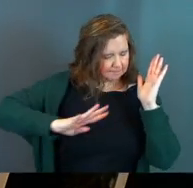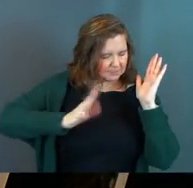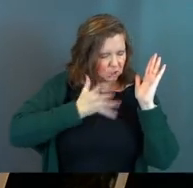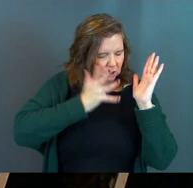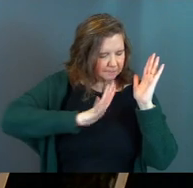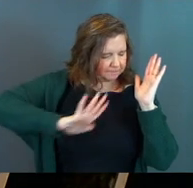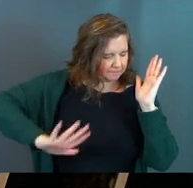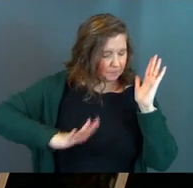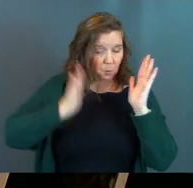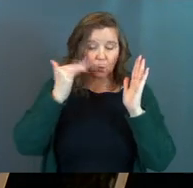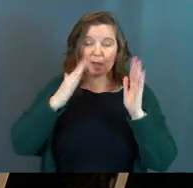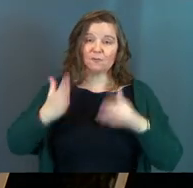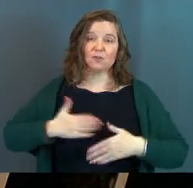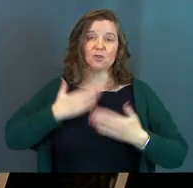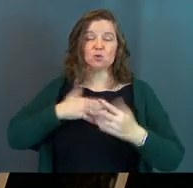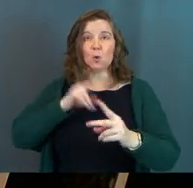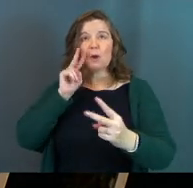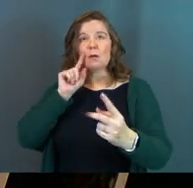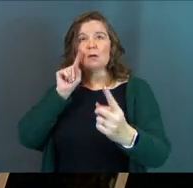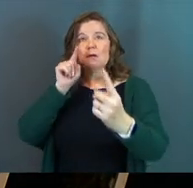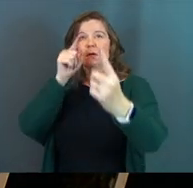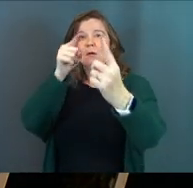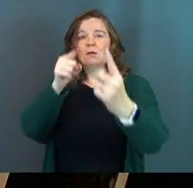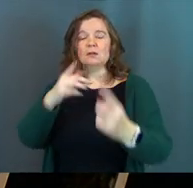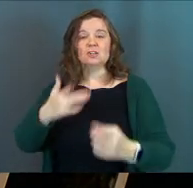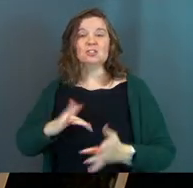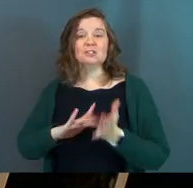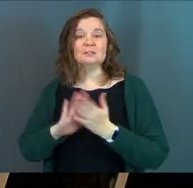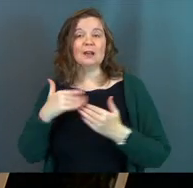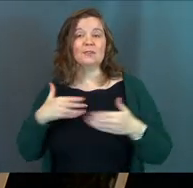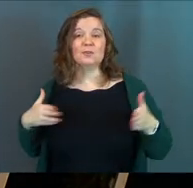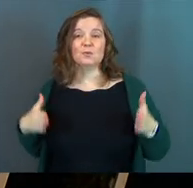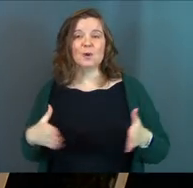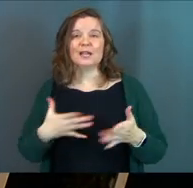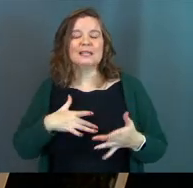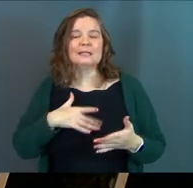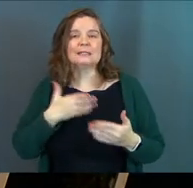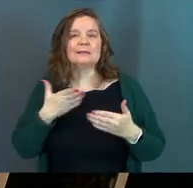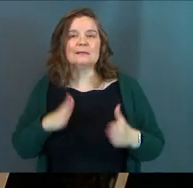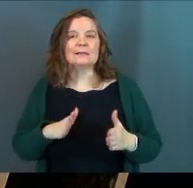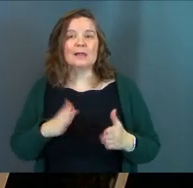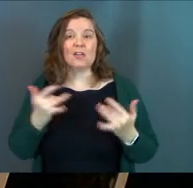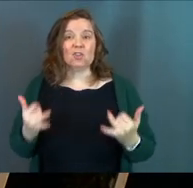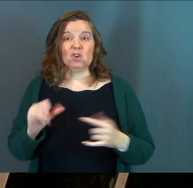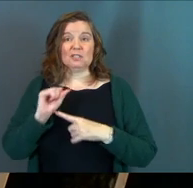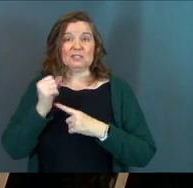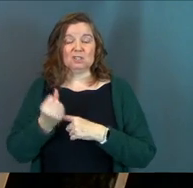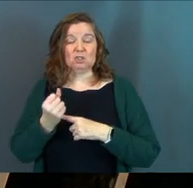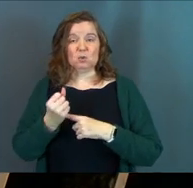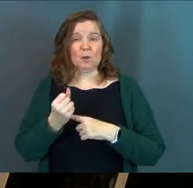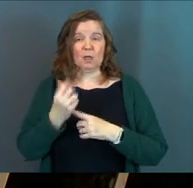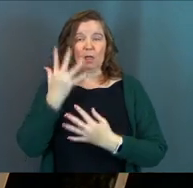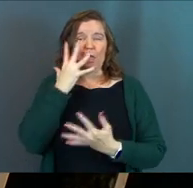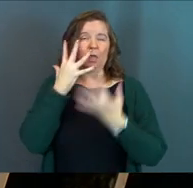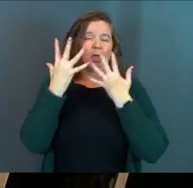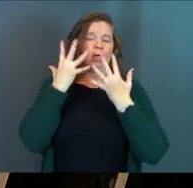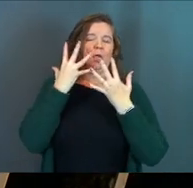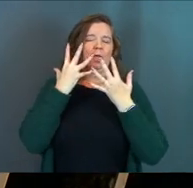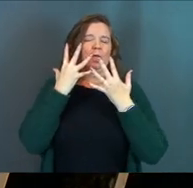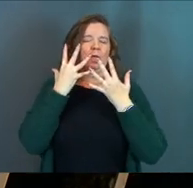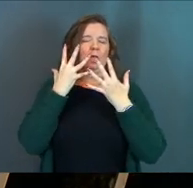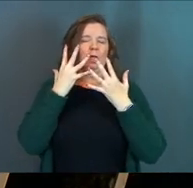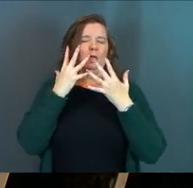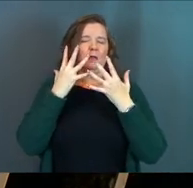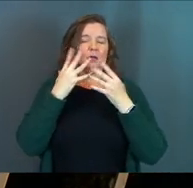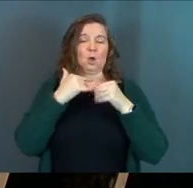For the joy that was set before him. Jesus had this way. He didn't let the current circumstances get to him. He focused